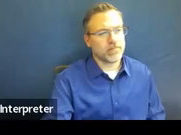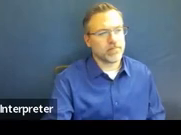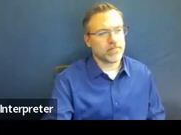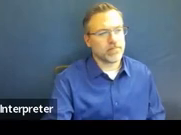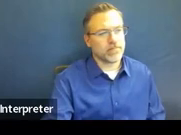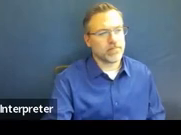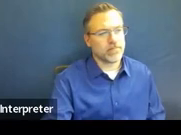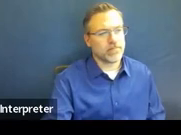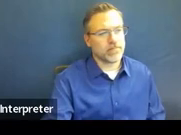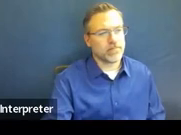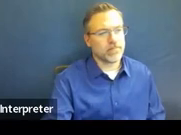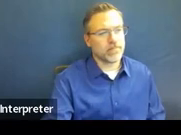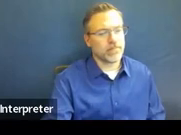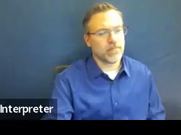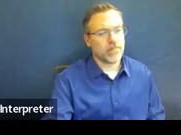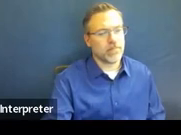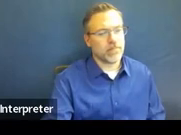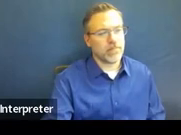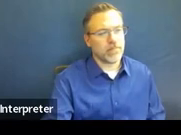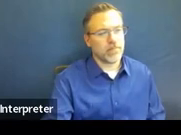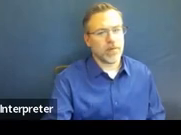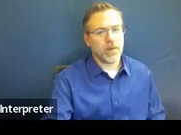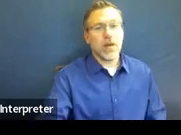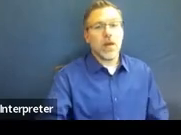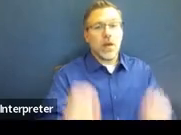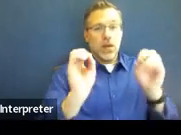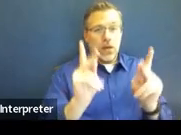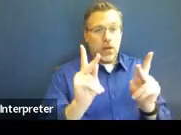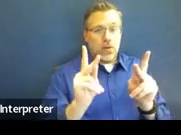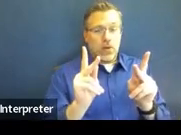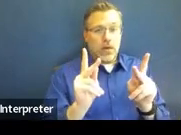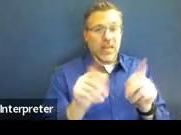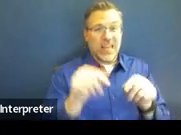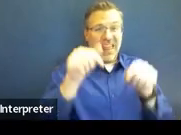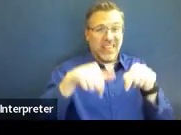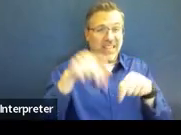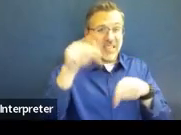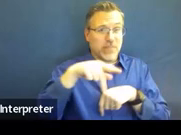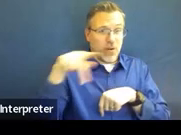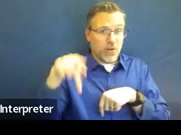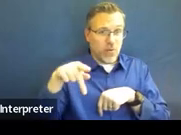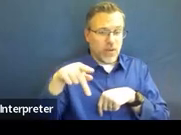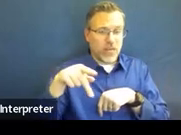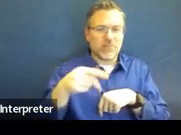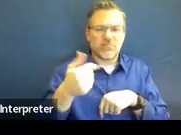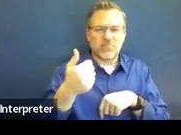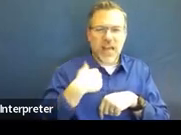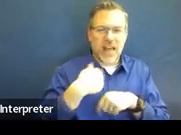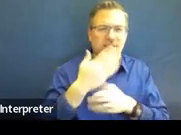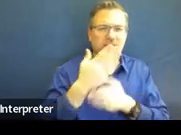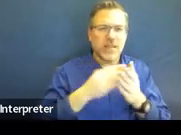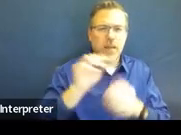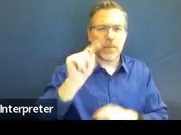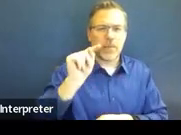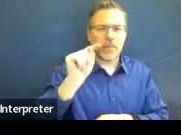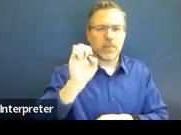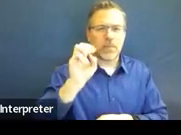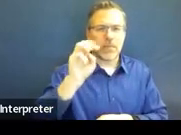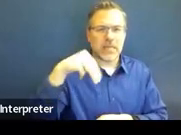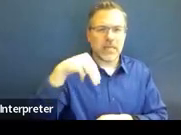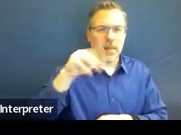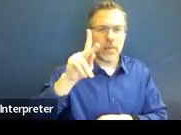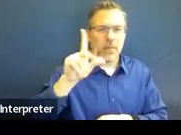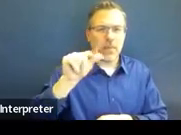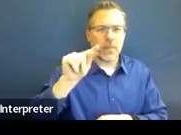And... Okay. So embedded within this PowerPoint are some templates and exemplars for